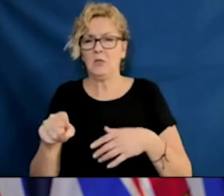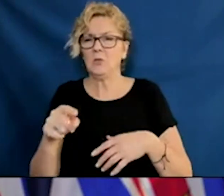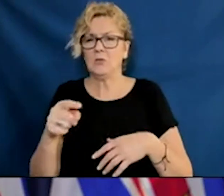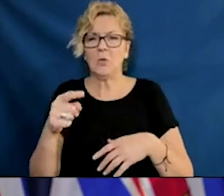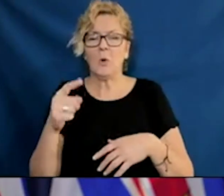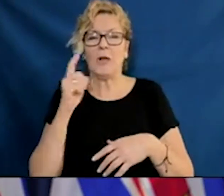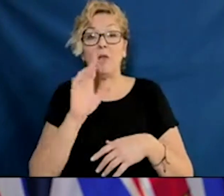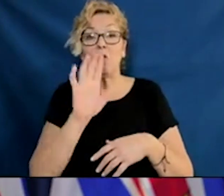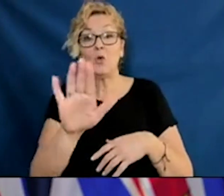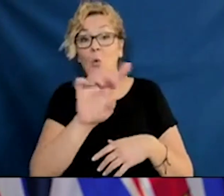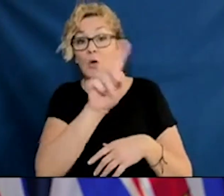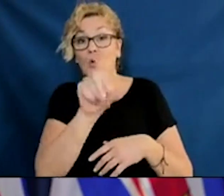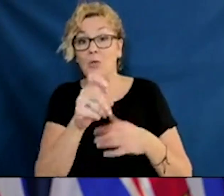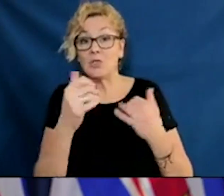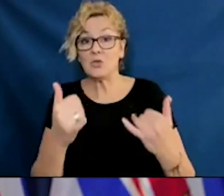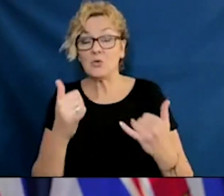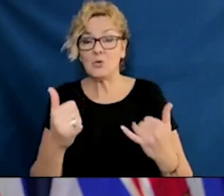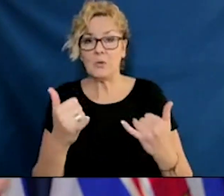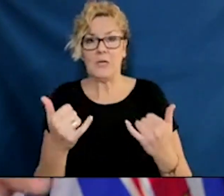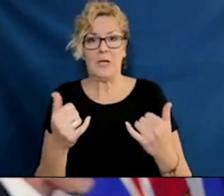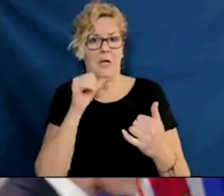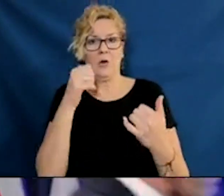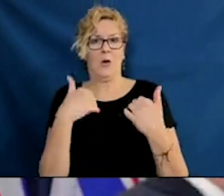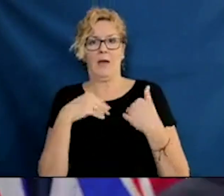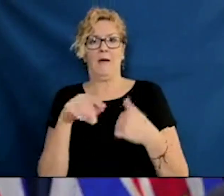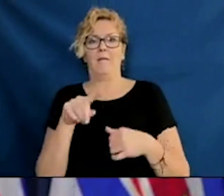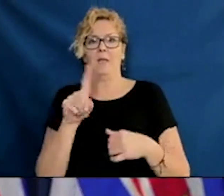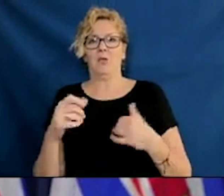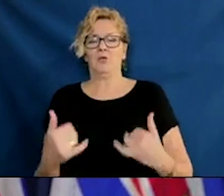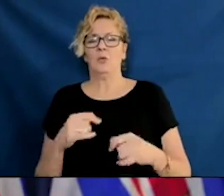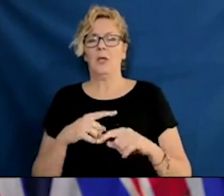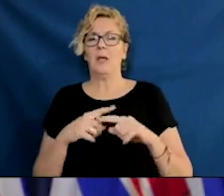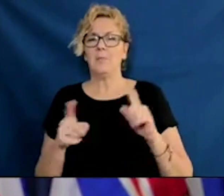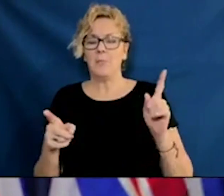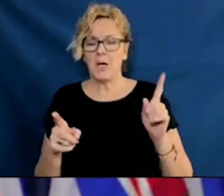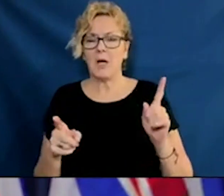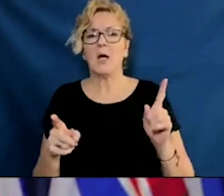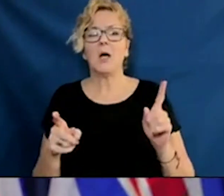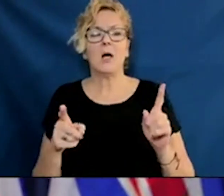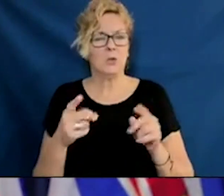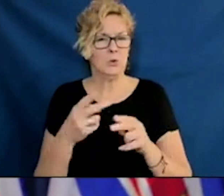get answers to those questions and quite a few more. Do you have a follow-up, Katie?